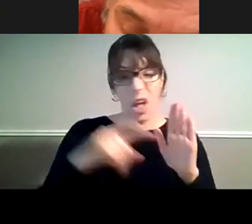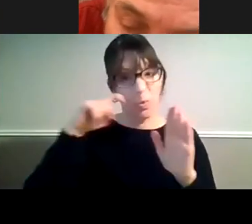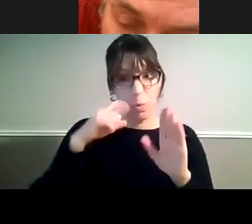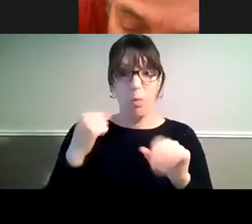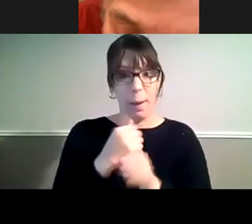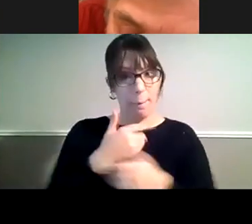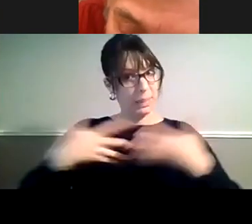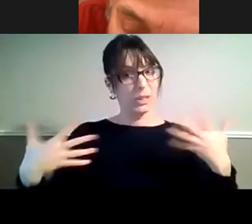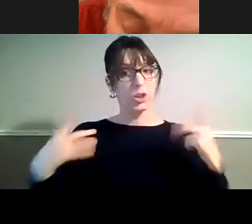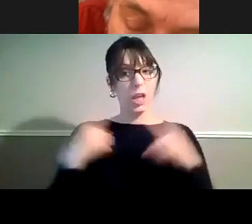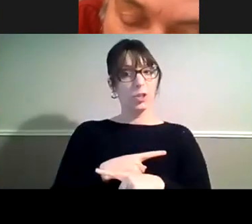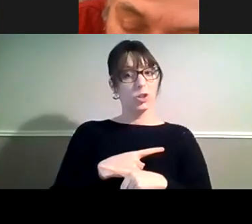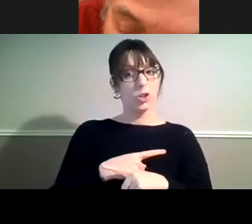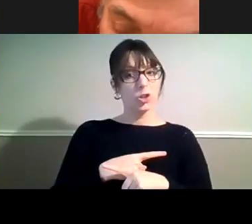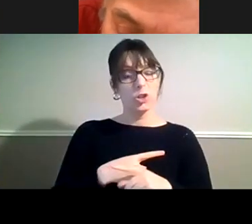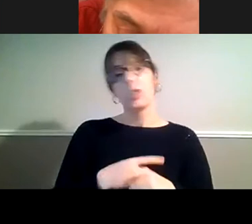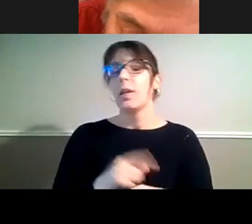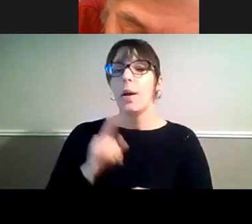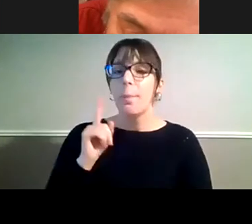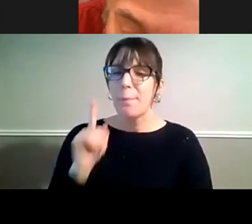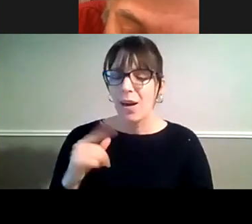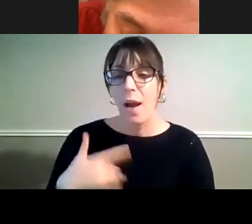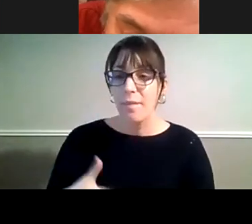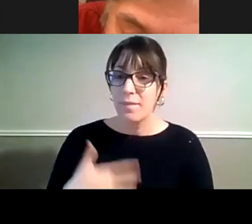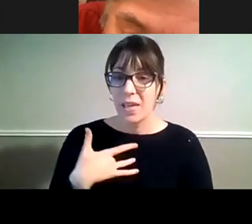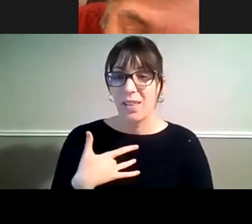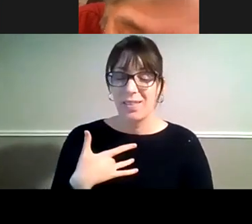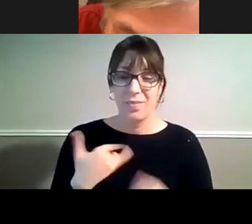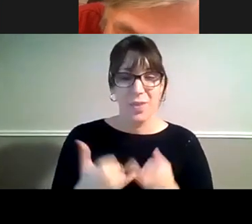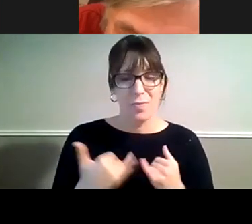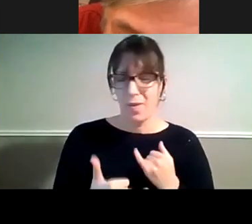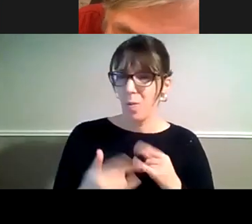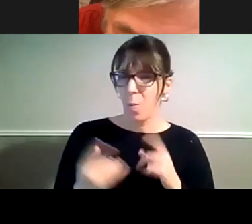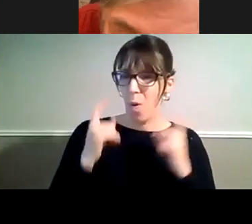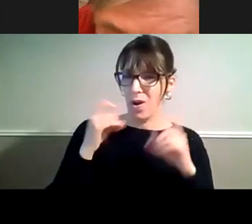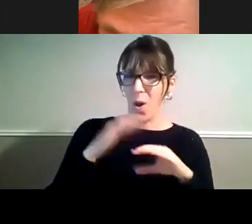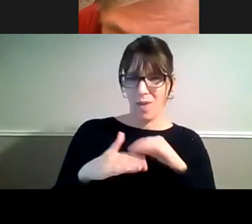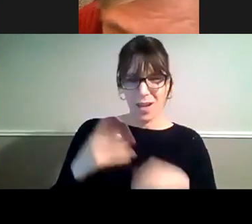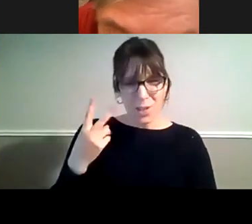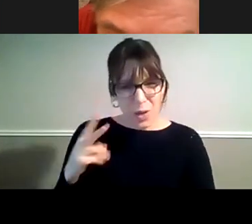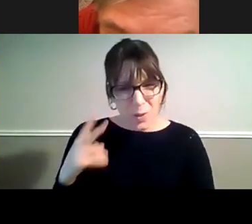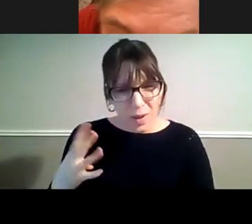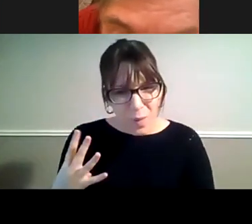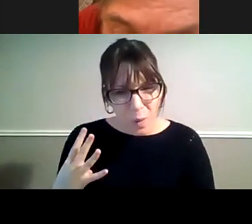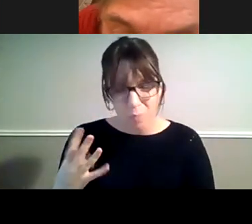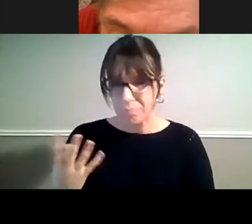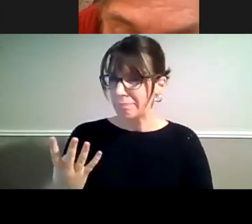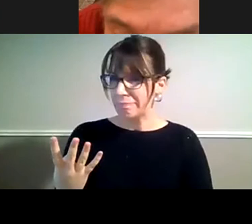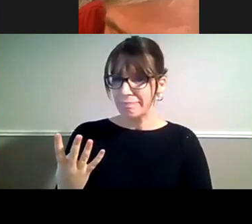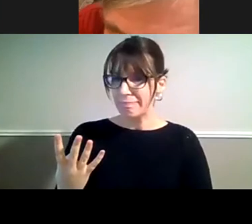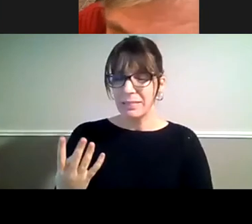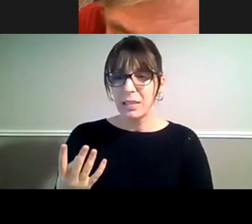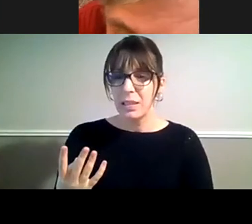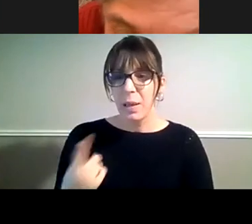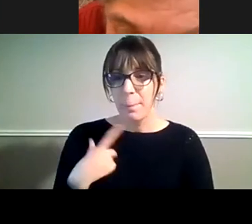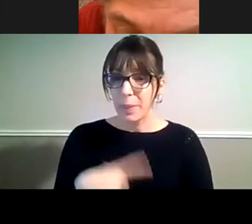my own feeling is I feel very alarmed about the 2024 thing, not only because I'm a